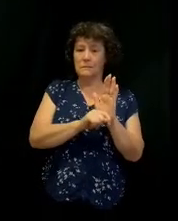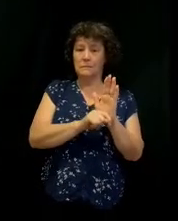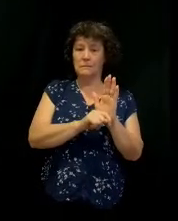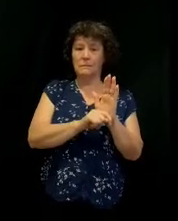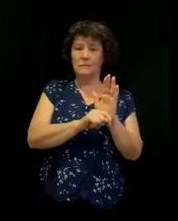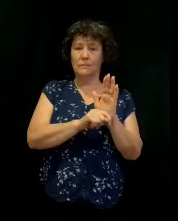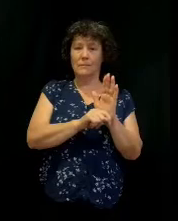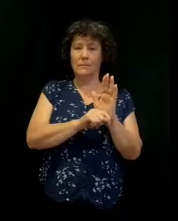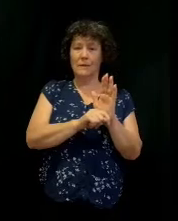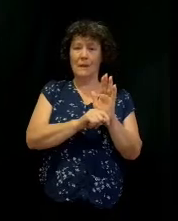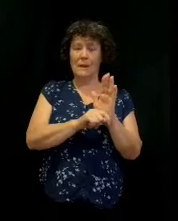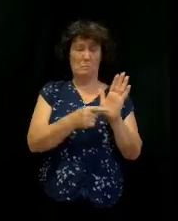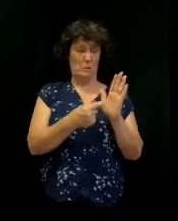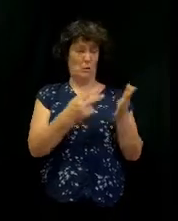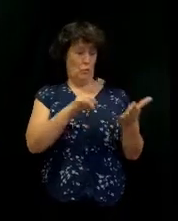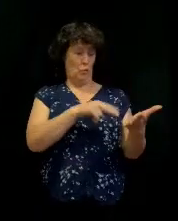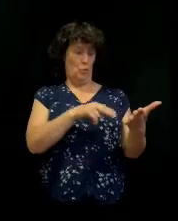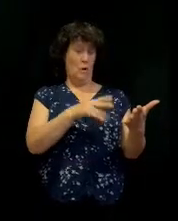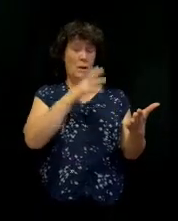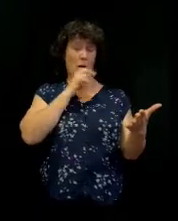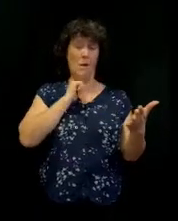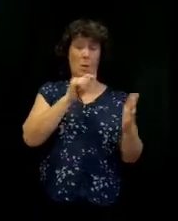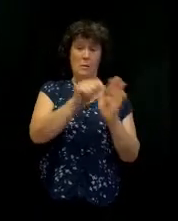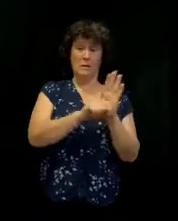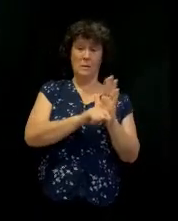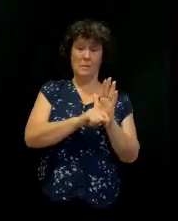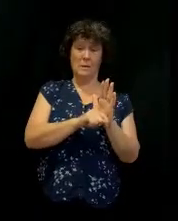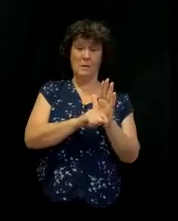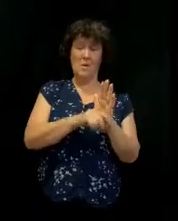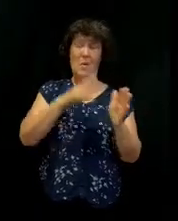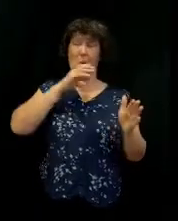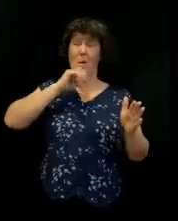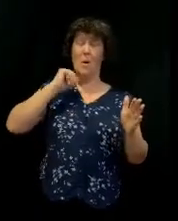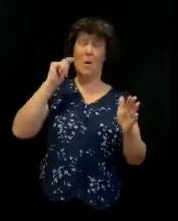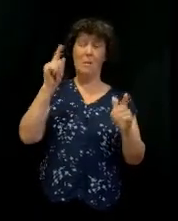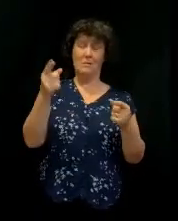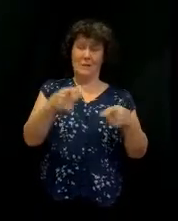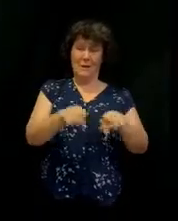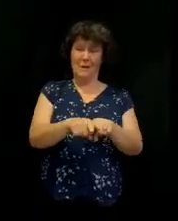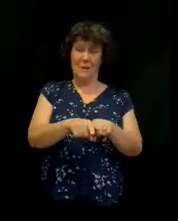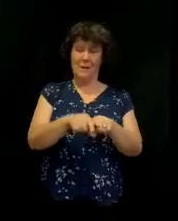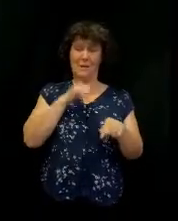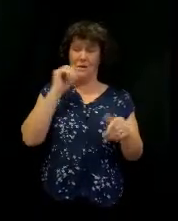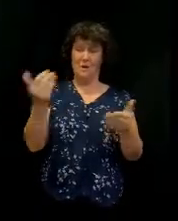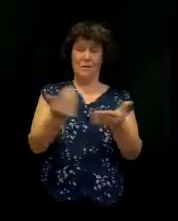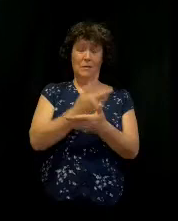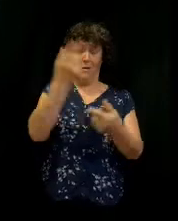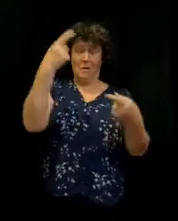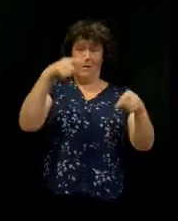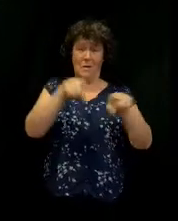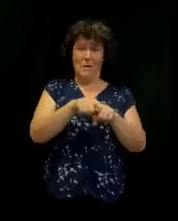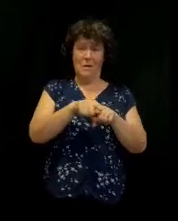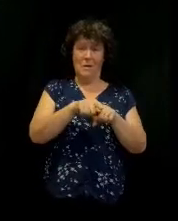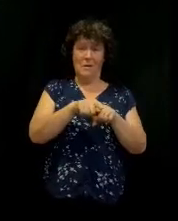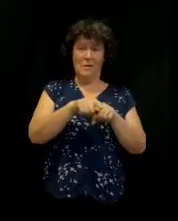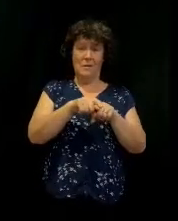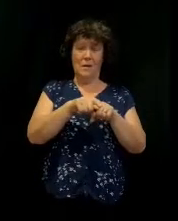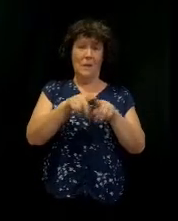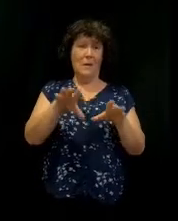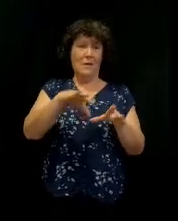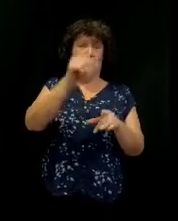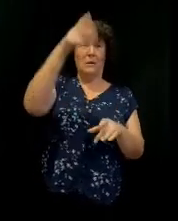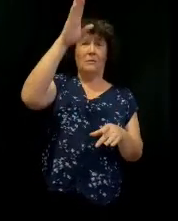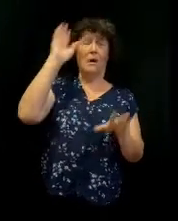This was the Old Testament, the Old Covenant, not the New Covenant, where the Spirit of God has been poured out upon all flesh and